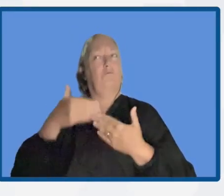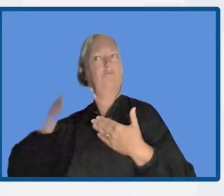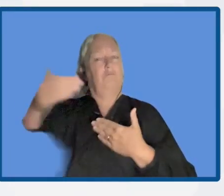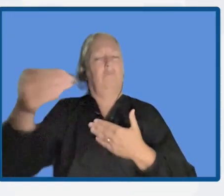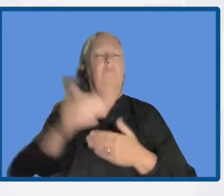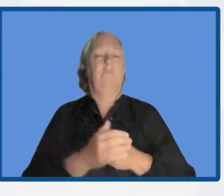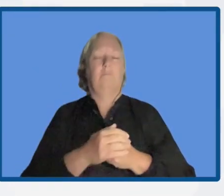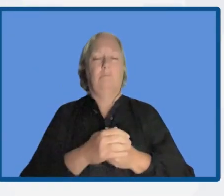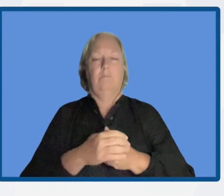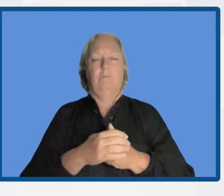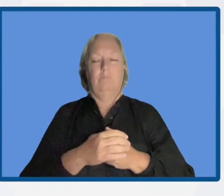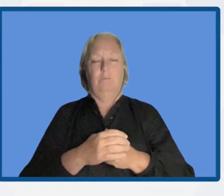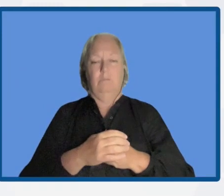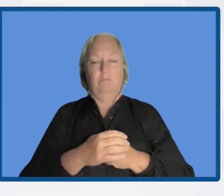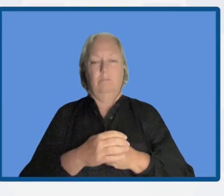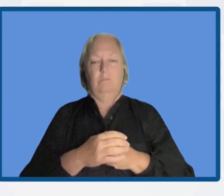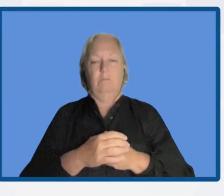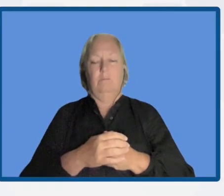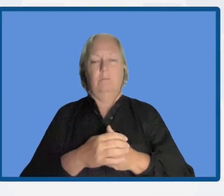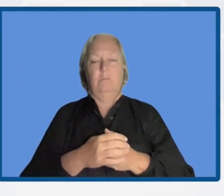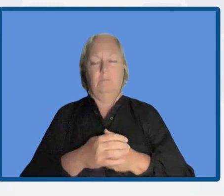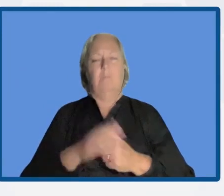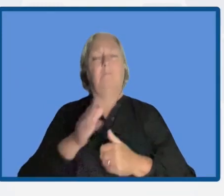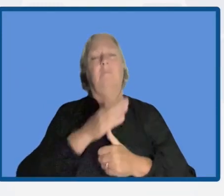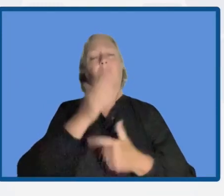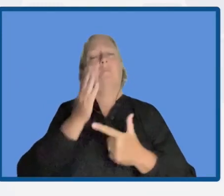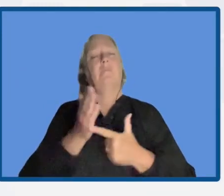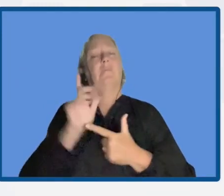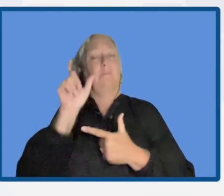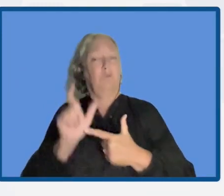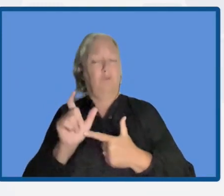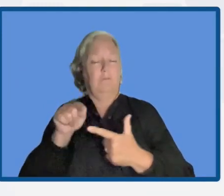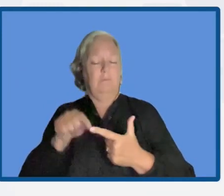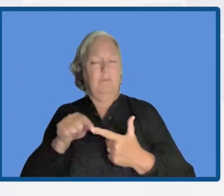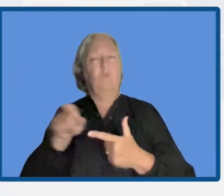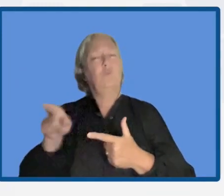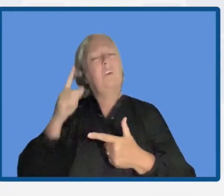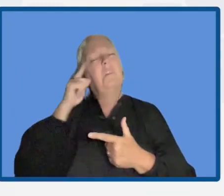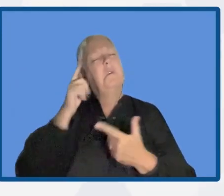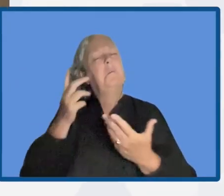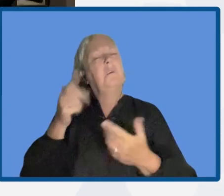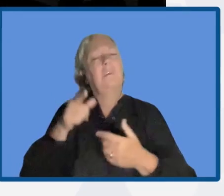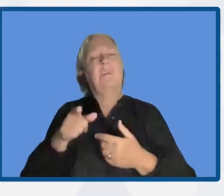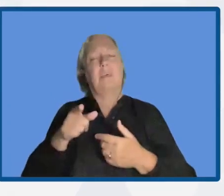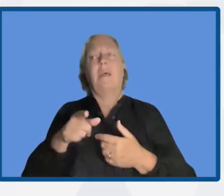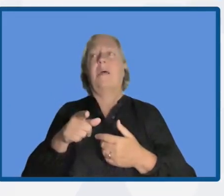Well, Kiria, what do you think are the elements for building effective solutions?